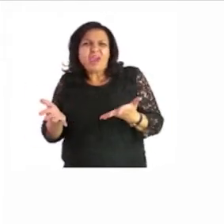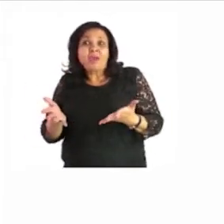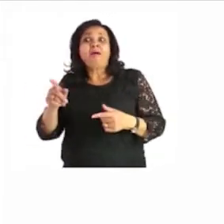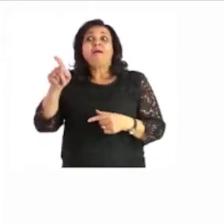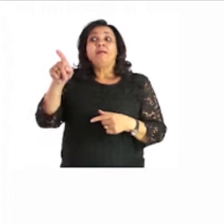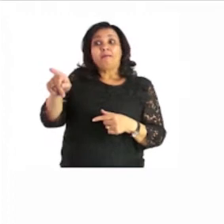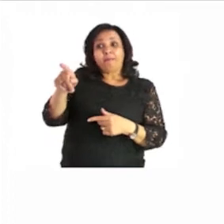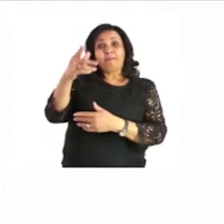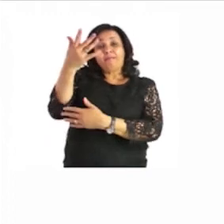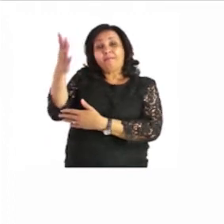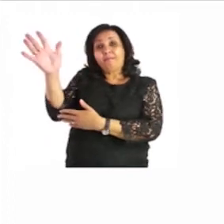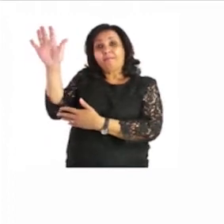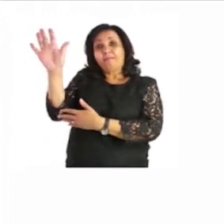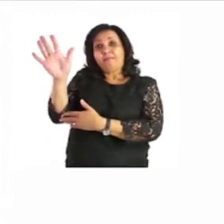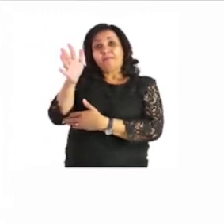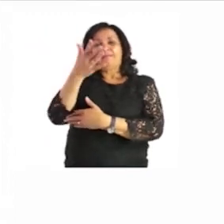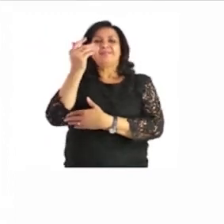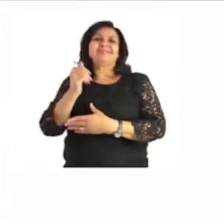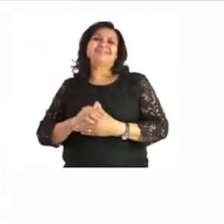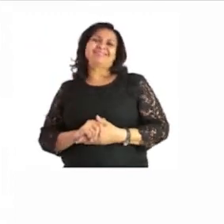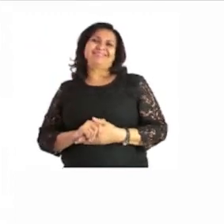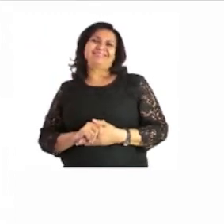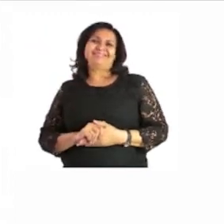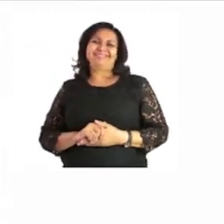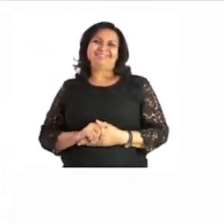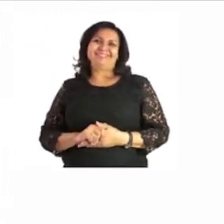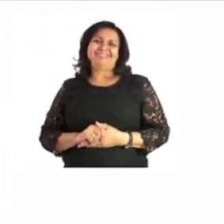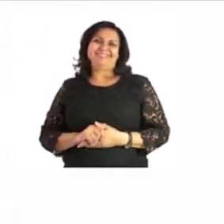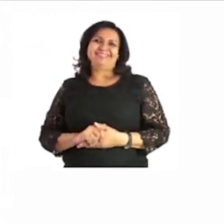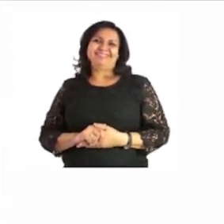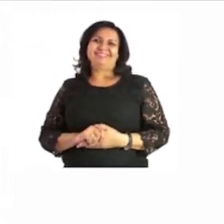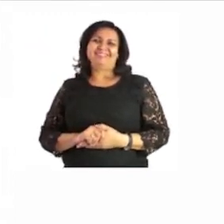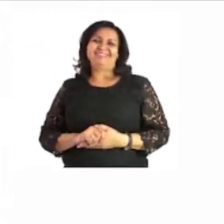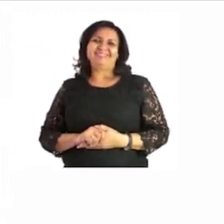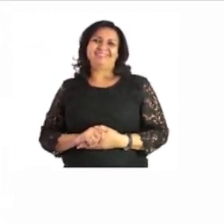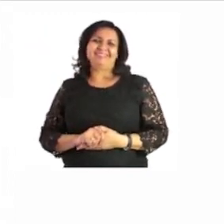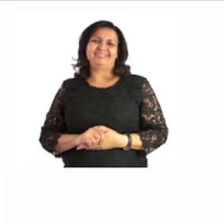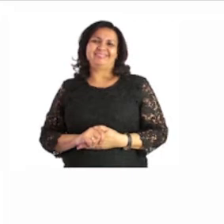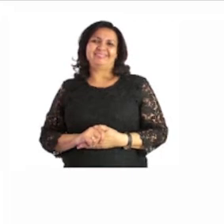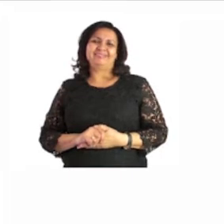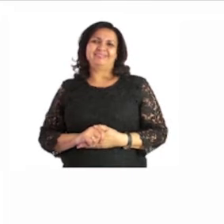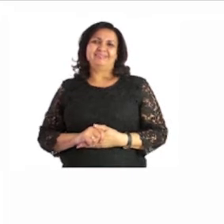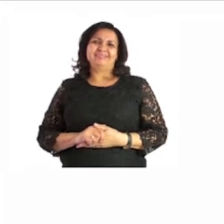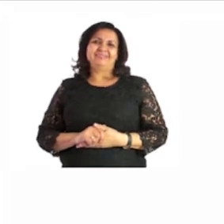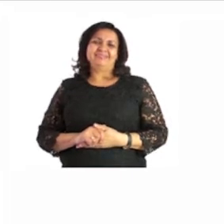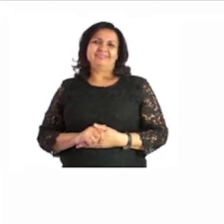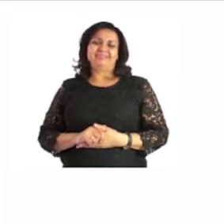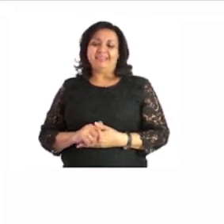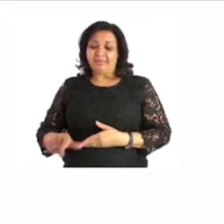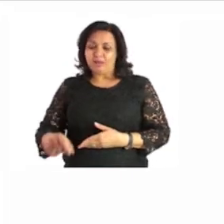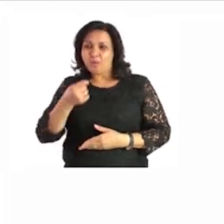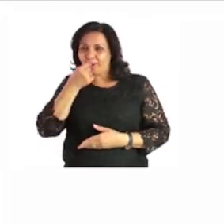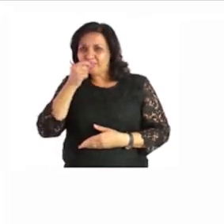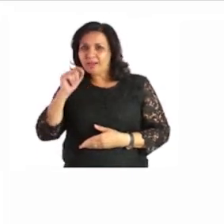well done that's the part where the sail is yes can you please get your pencil